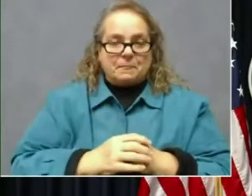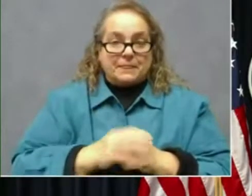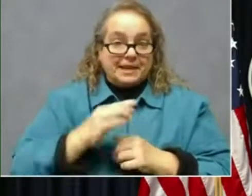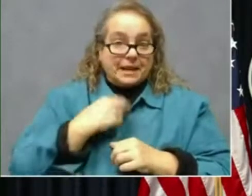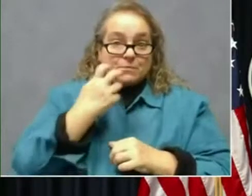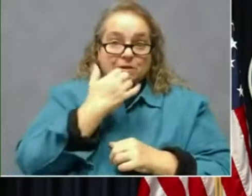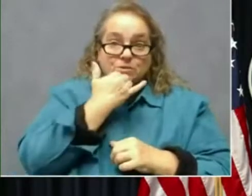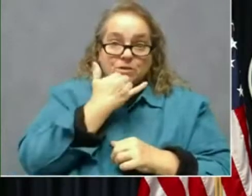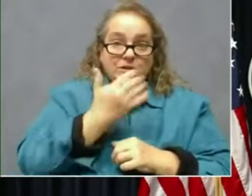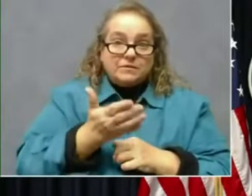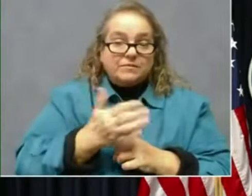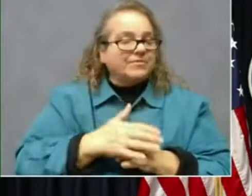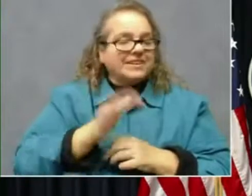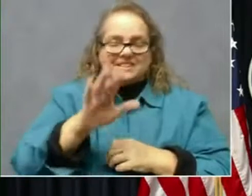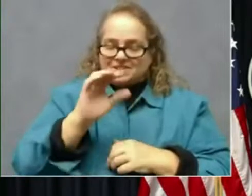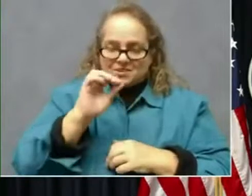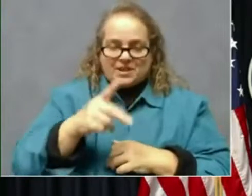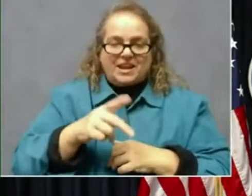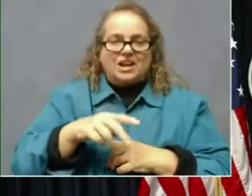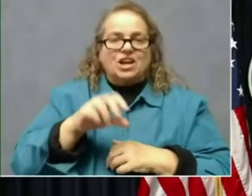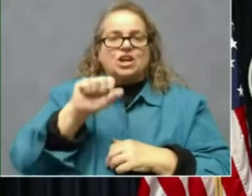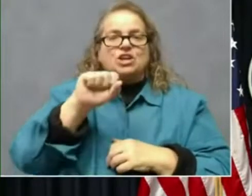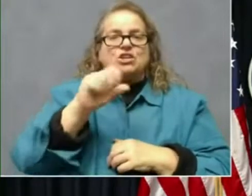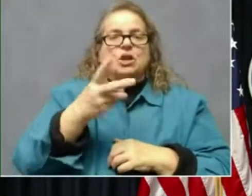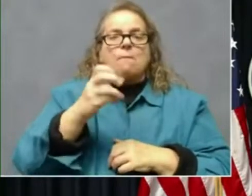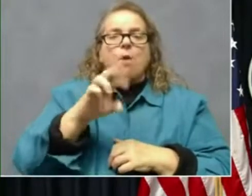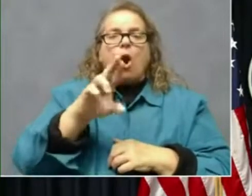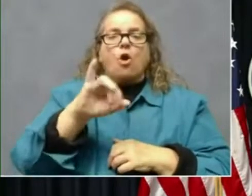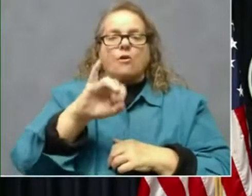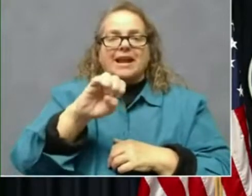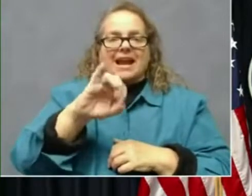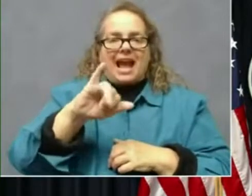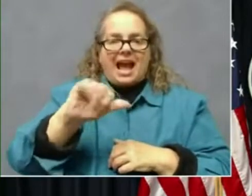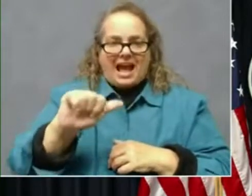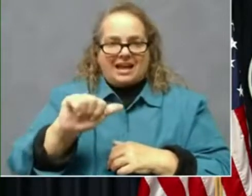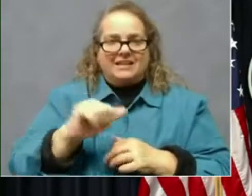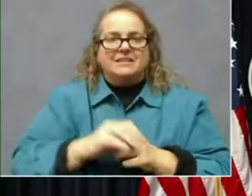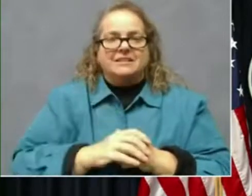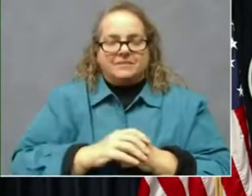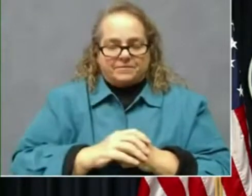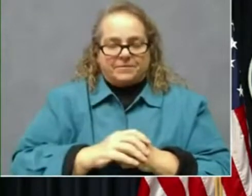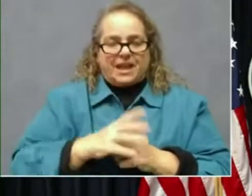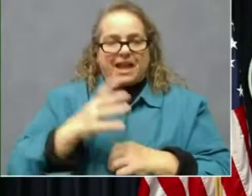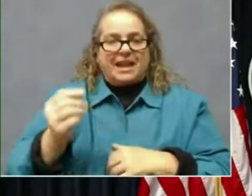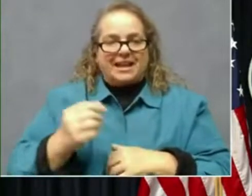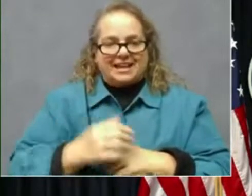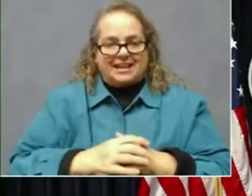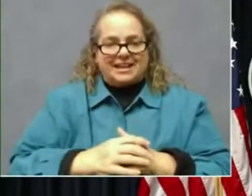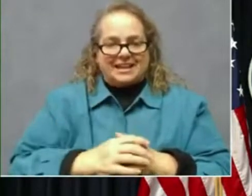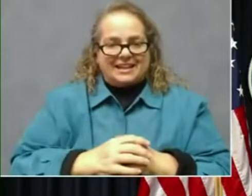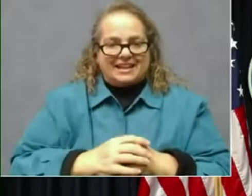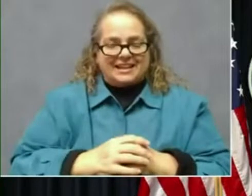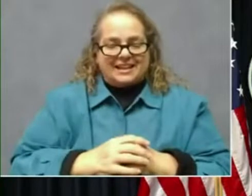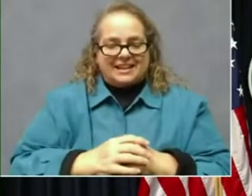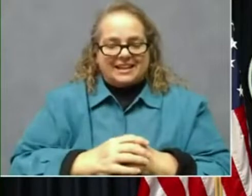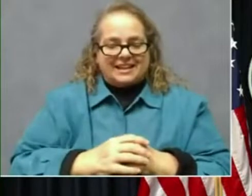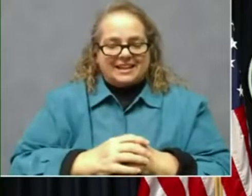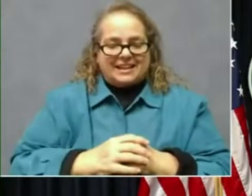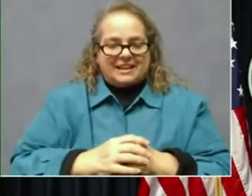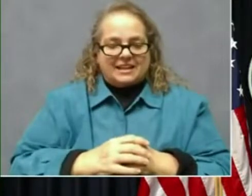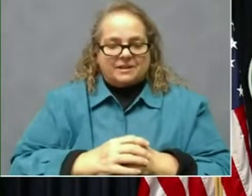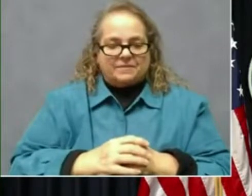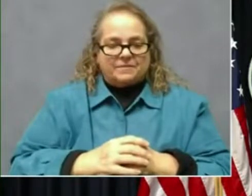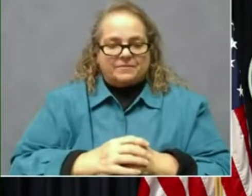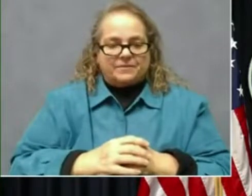It's okay. Uh, it's Shamariah. Um, yeah. Uh, okay. Yeah.